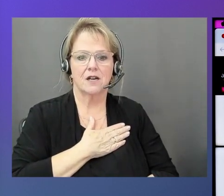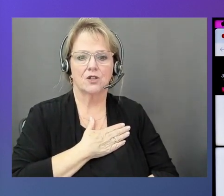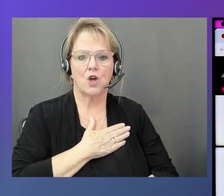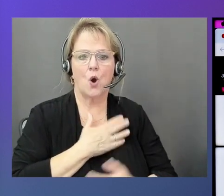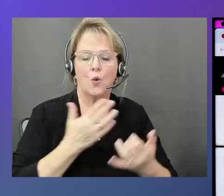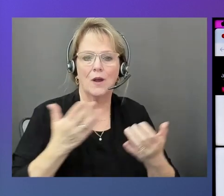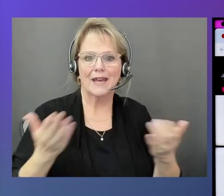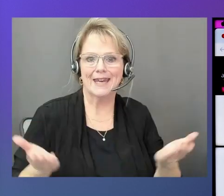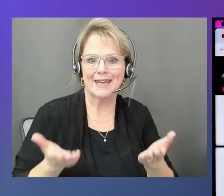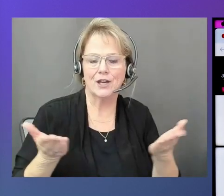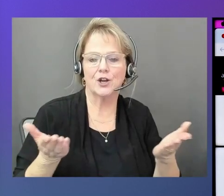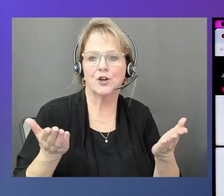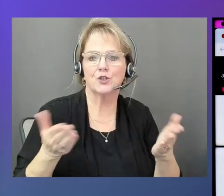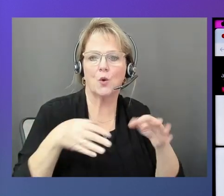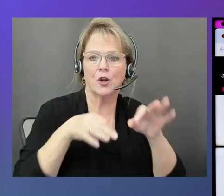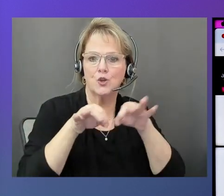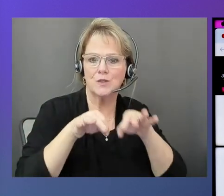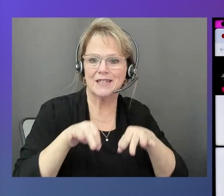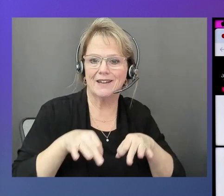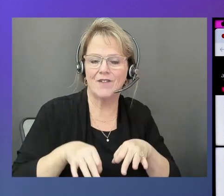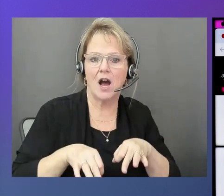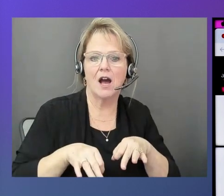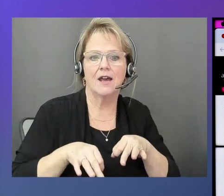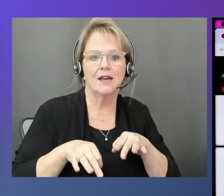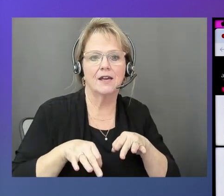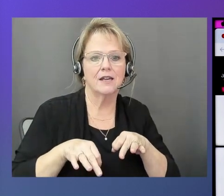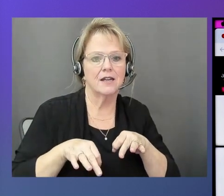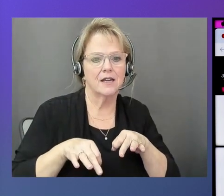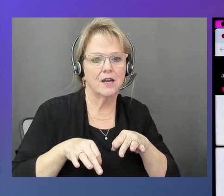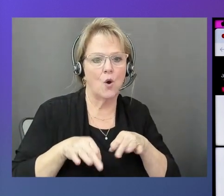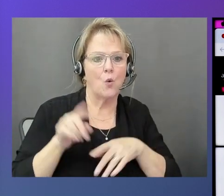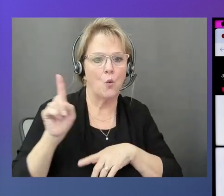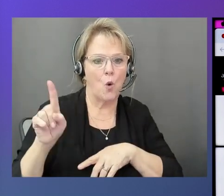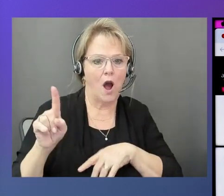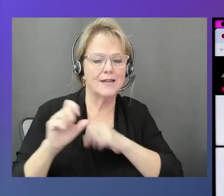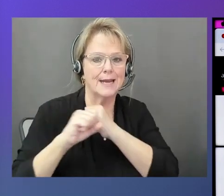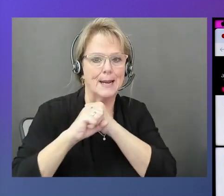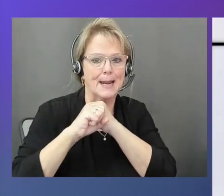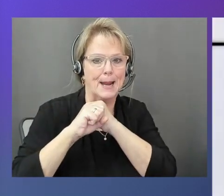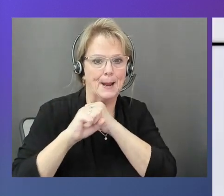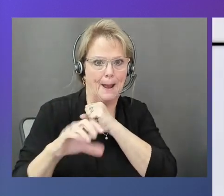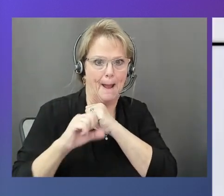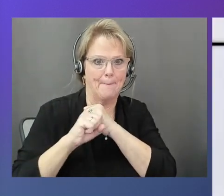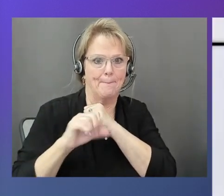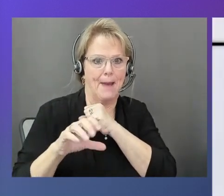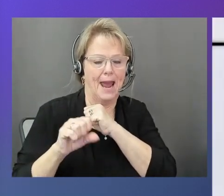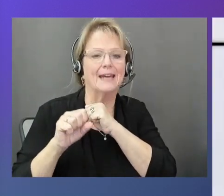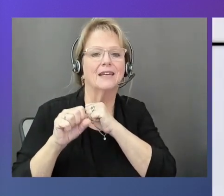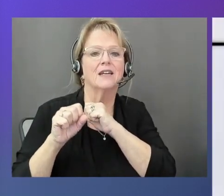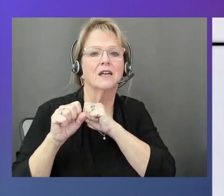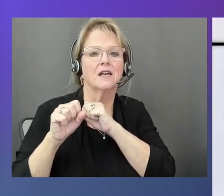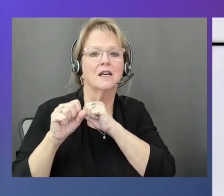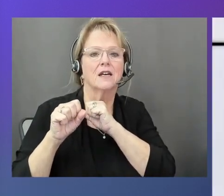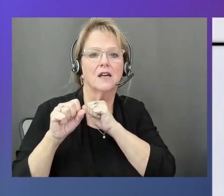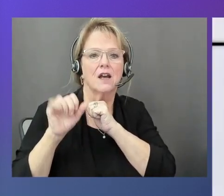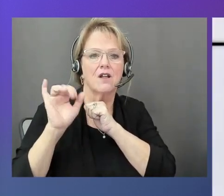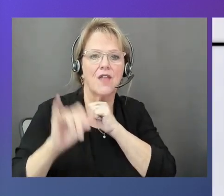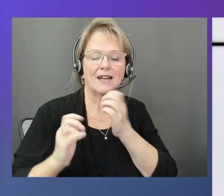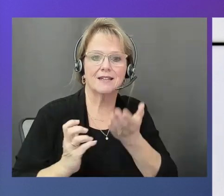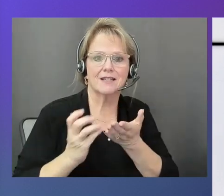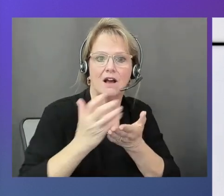we define one campaign, which is basically collecting